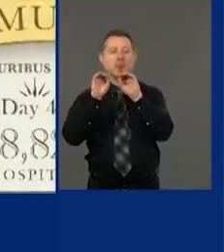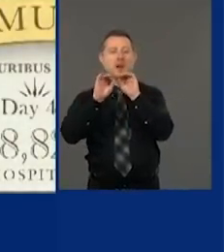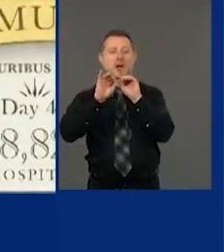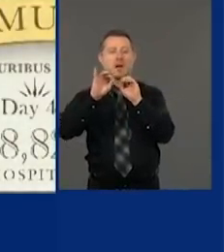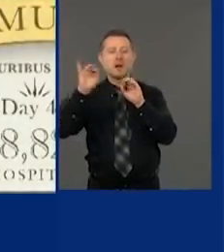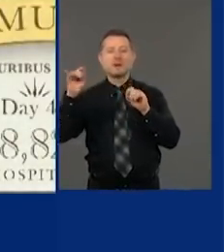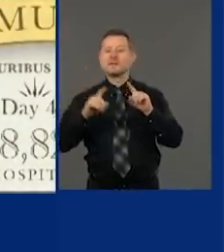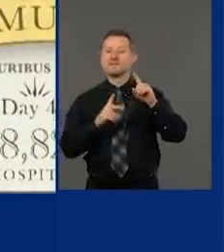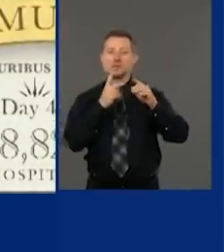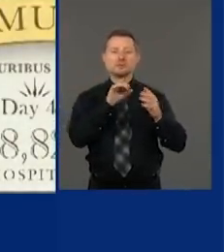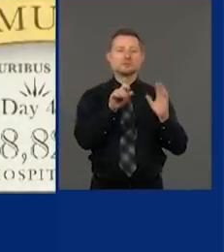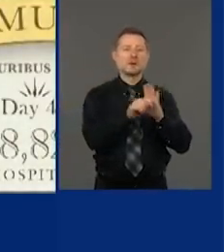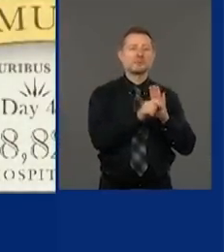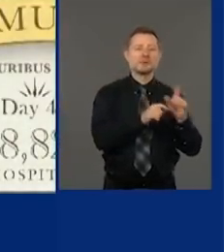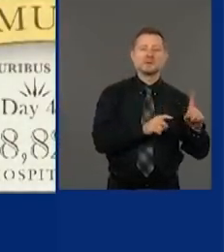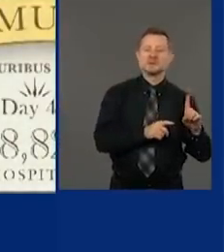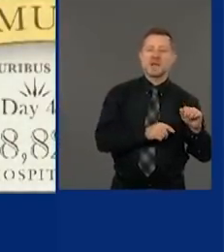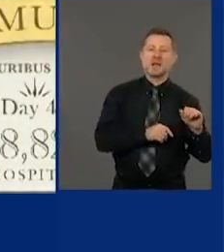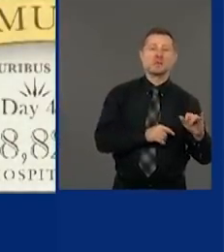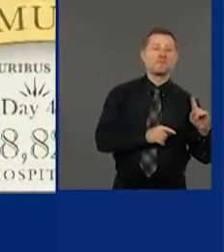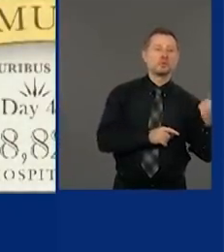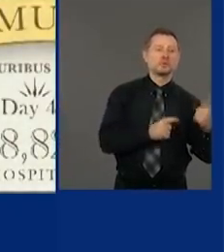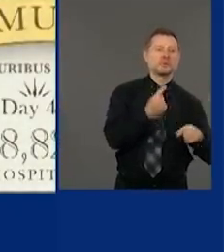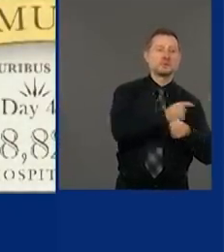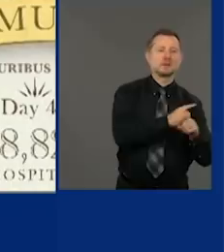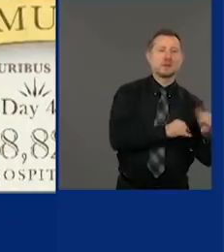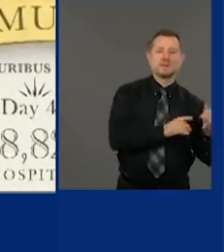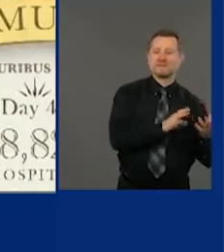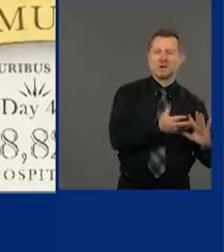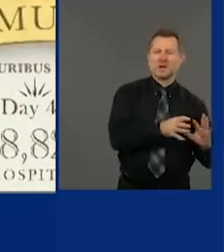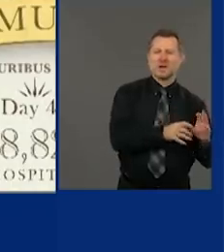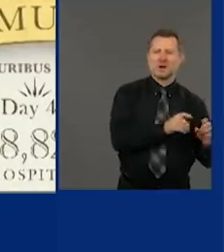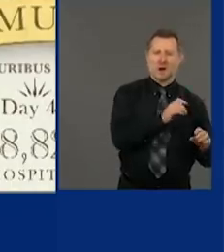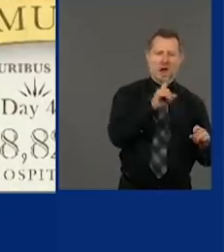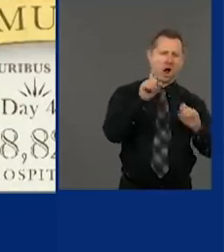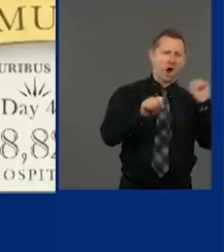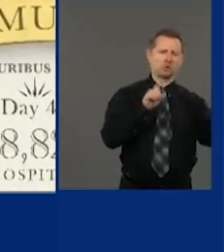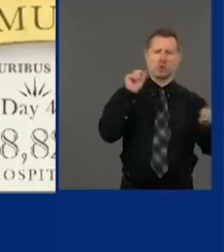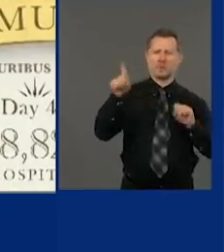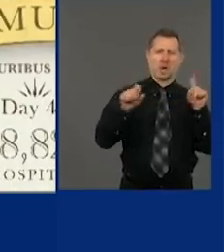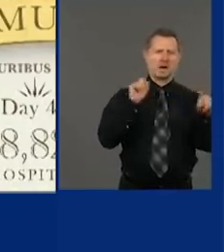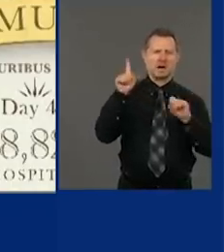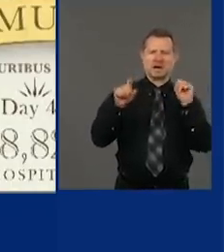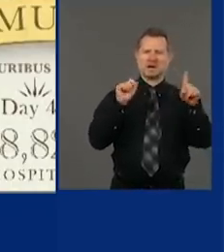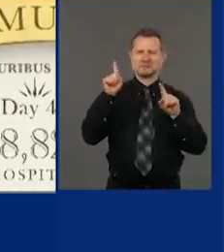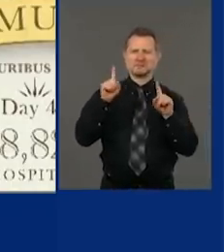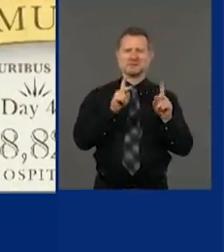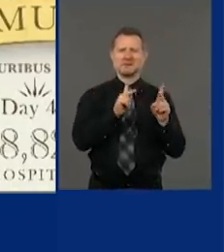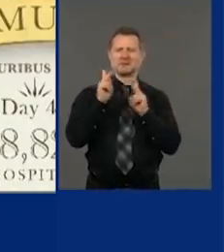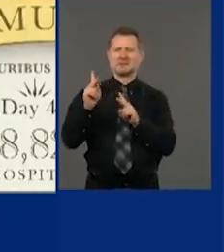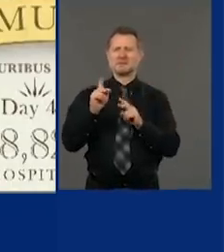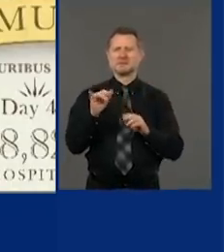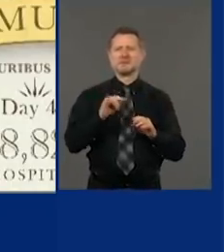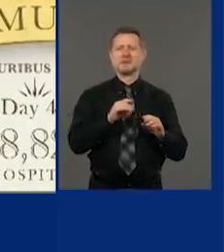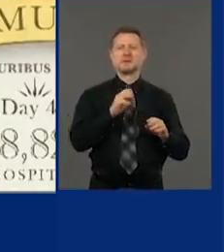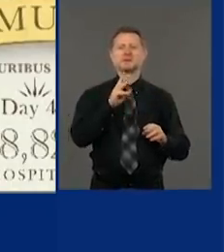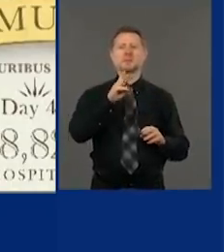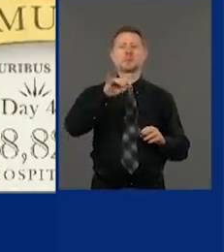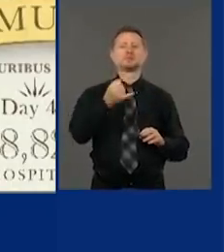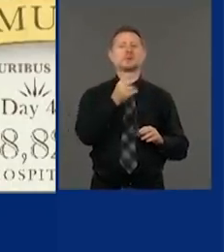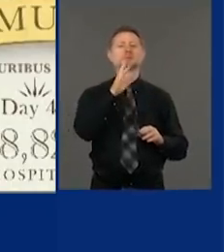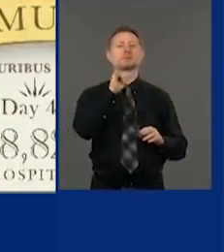on. Starts on day one. Little octopuses to tell. Back to the William Jennings Bryan poster.